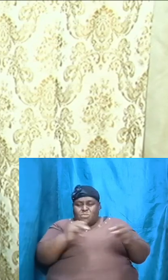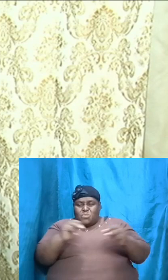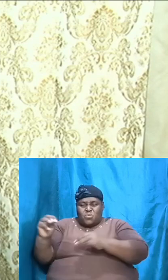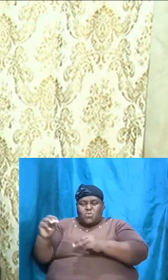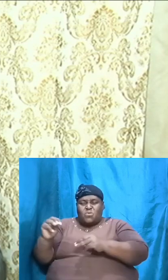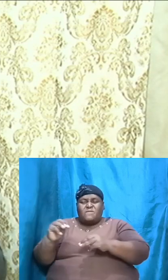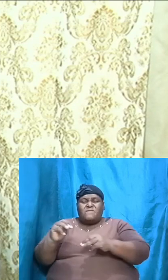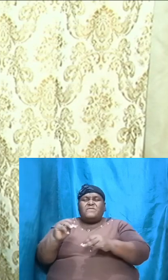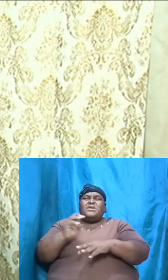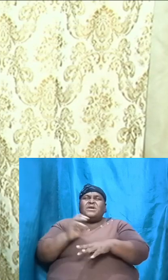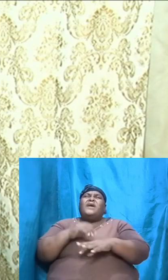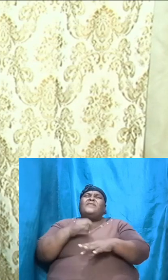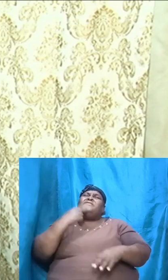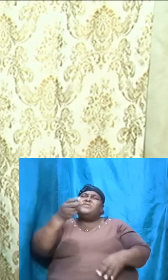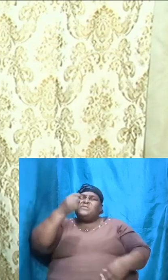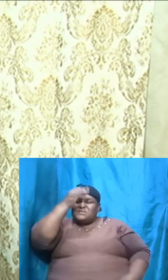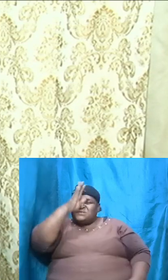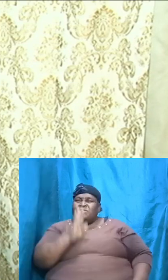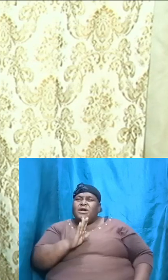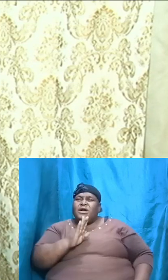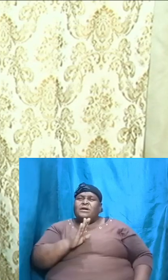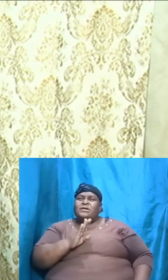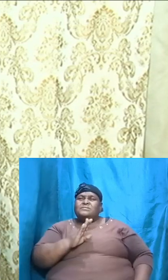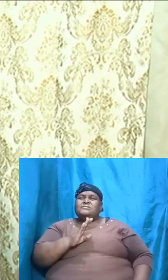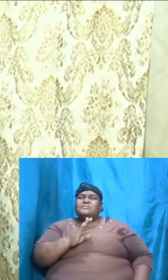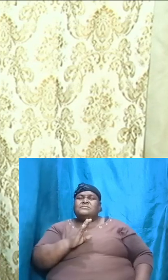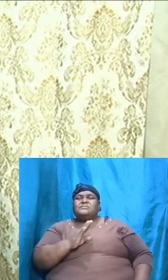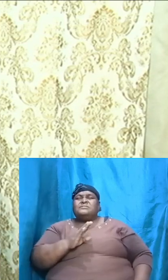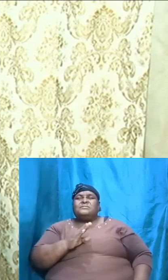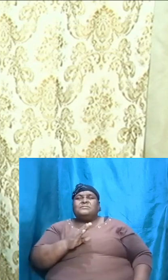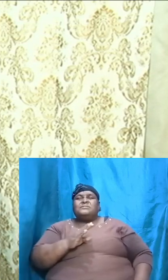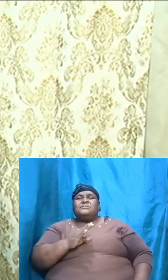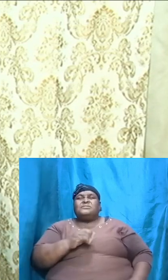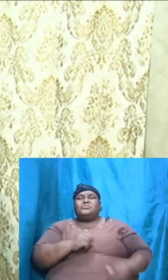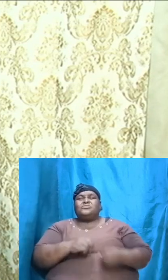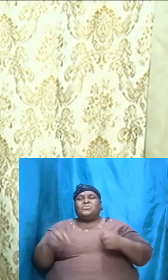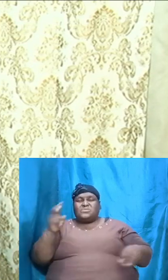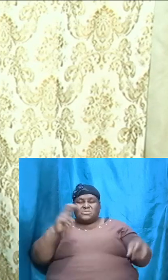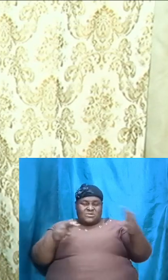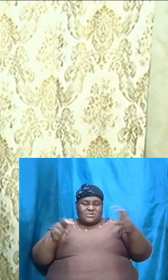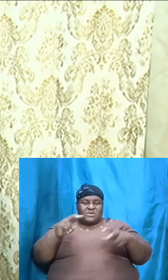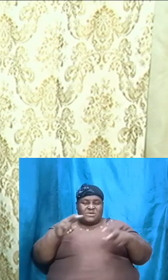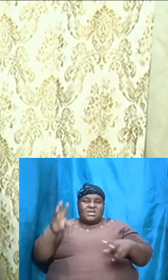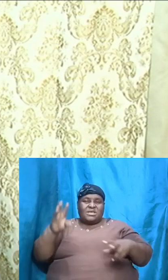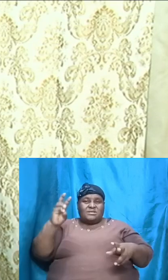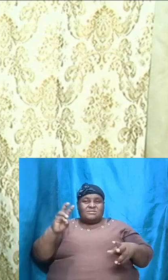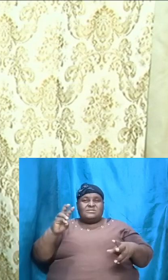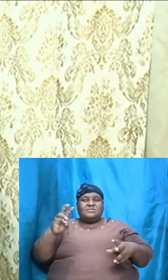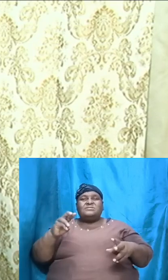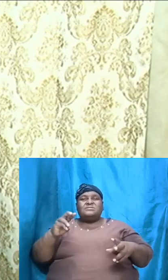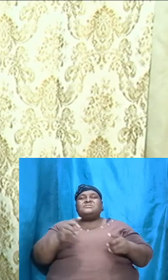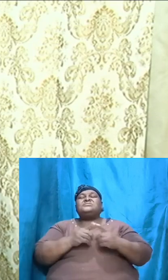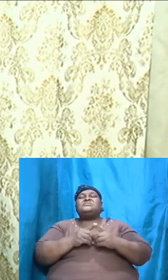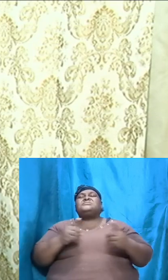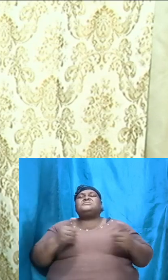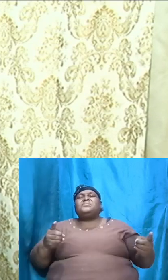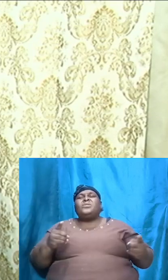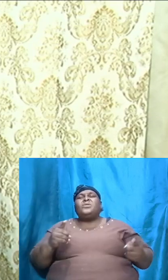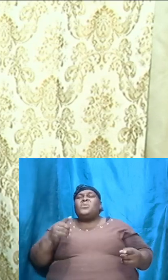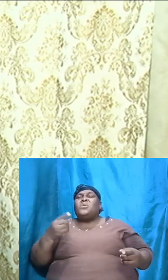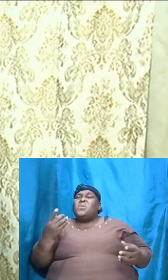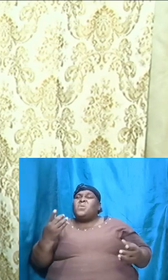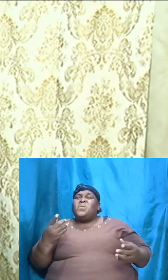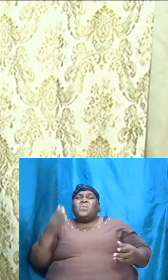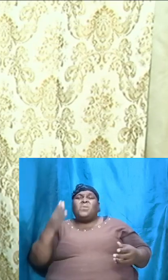understand as we survey in the sixth division and look at Abraham he only